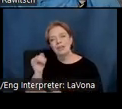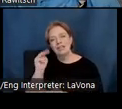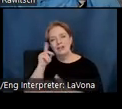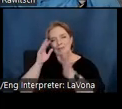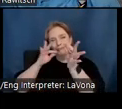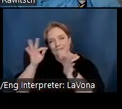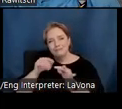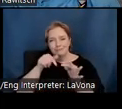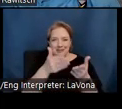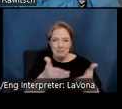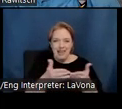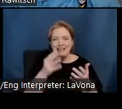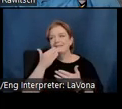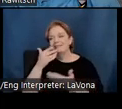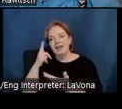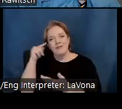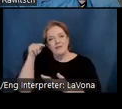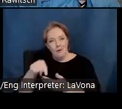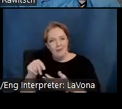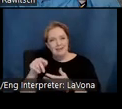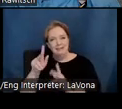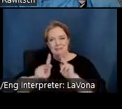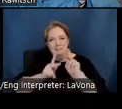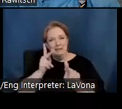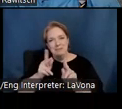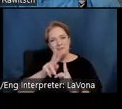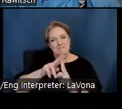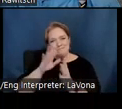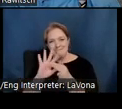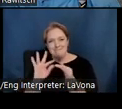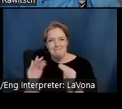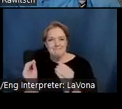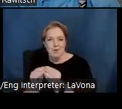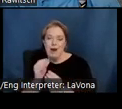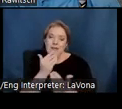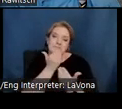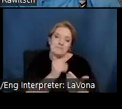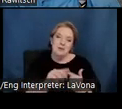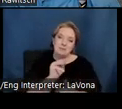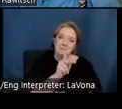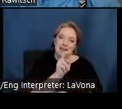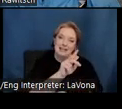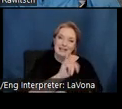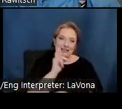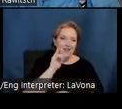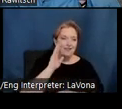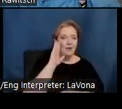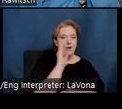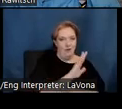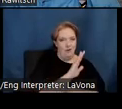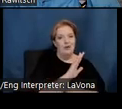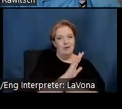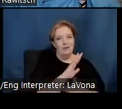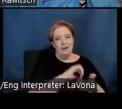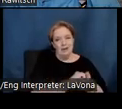us. And to you, Mackenzie, for the collaboration. I look forward to hearing on Jim's remarks. But first, we'd like to